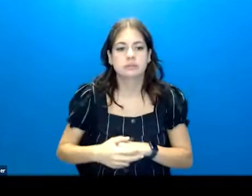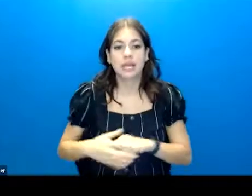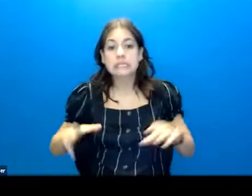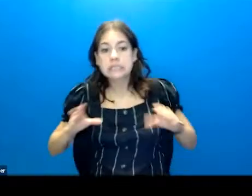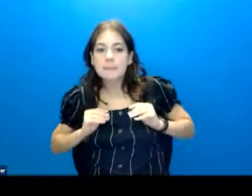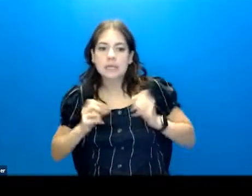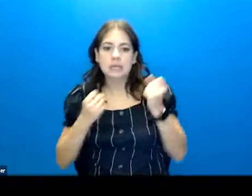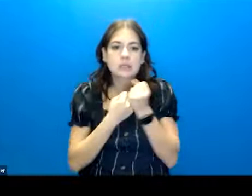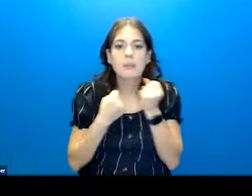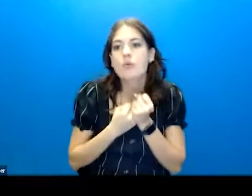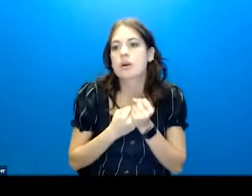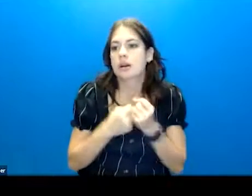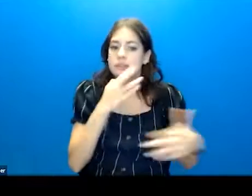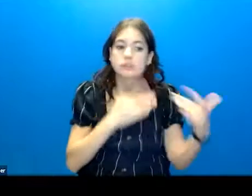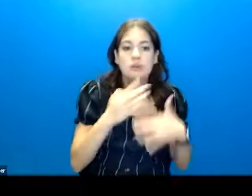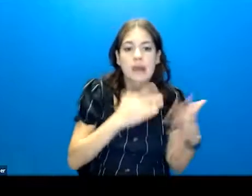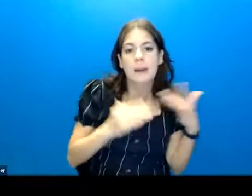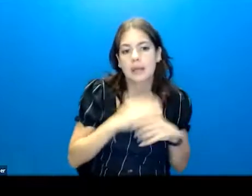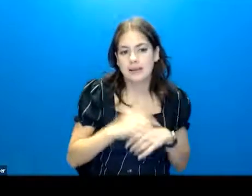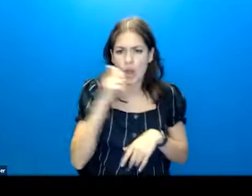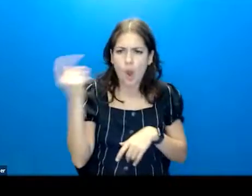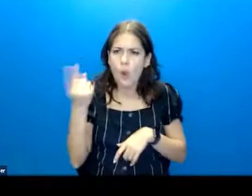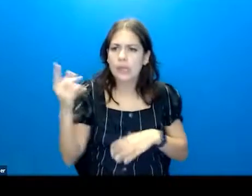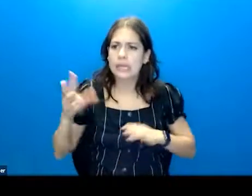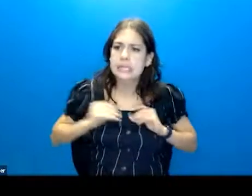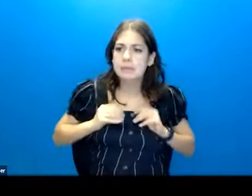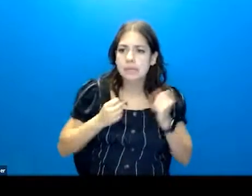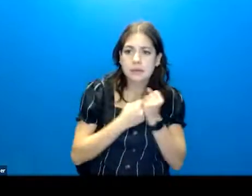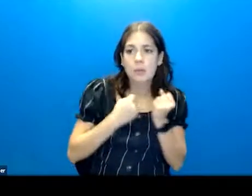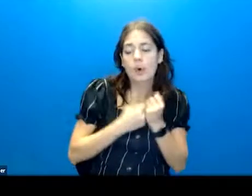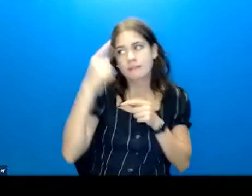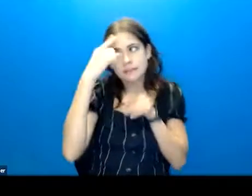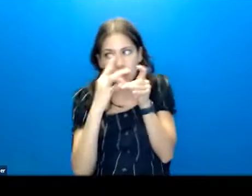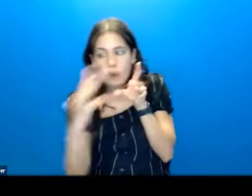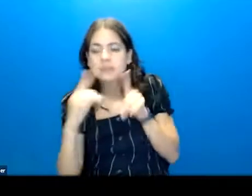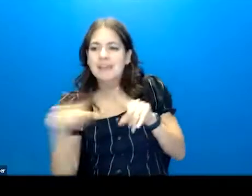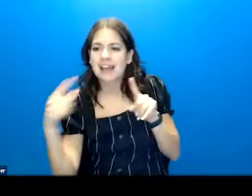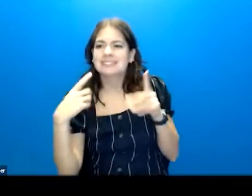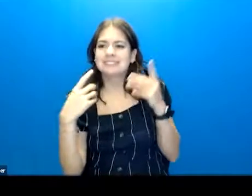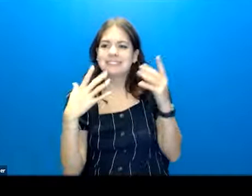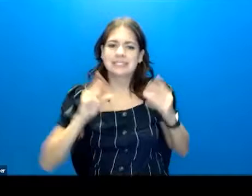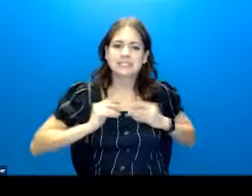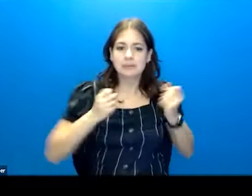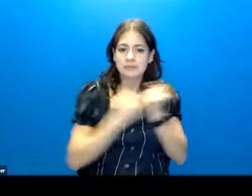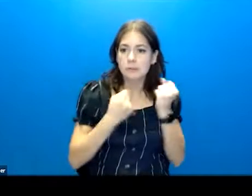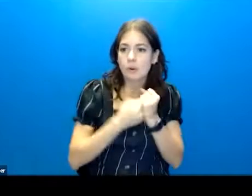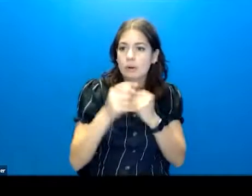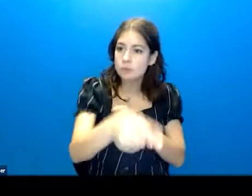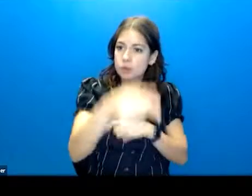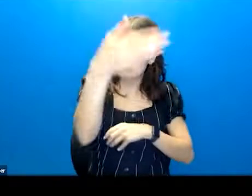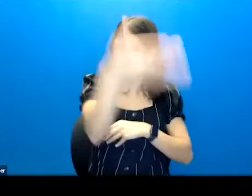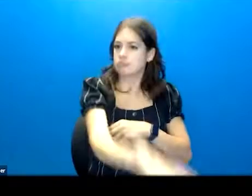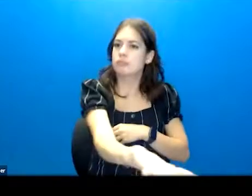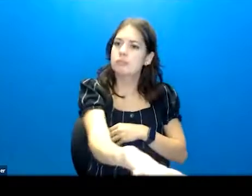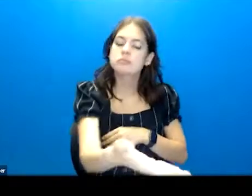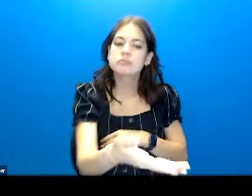and supportive environment. And that's not just accepting and supportive of psychosis. It's accepting and supportive of you as a whole person